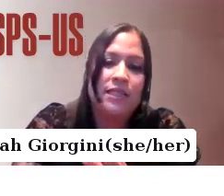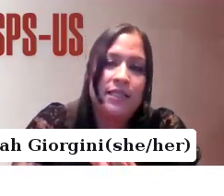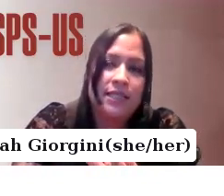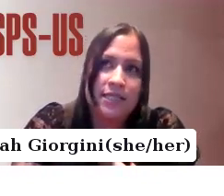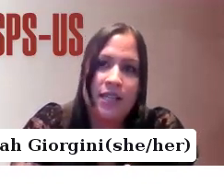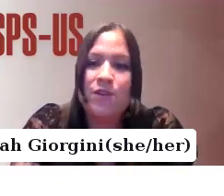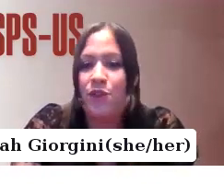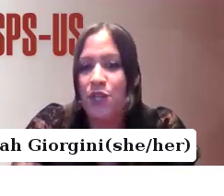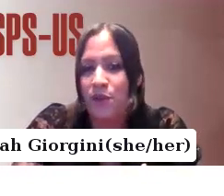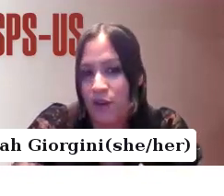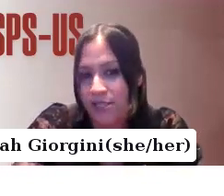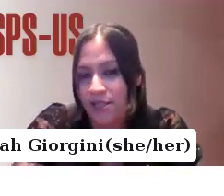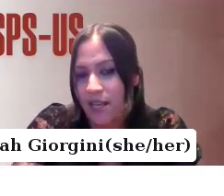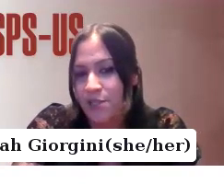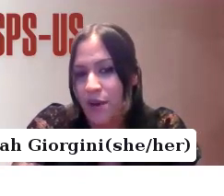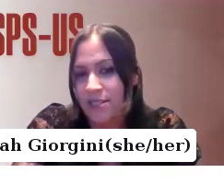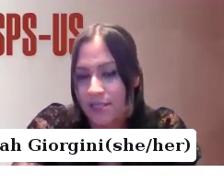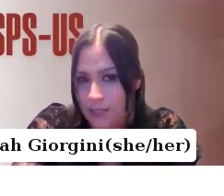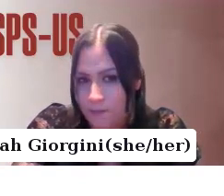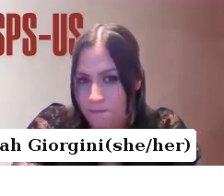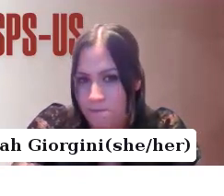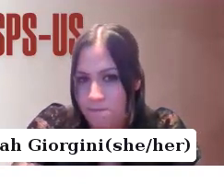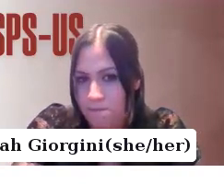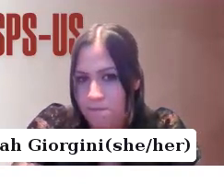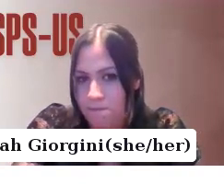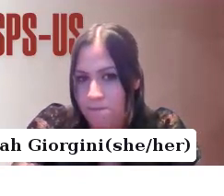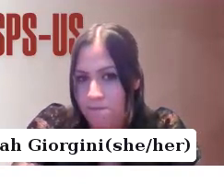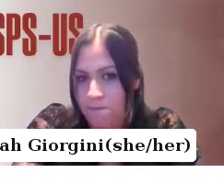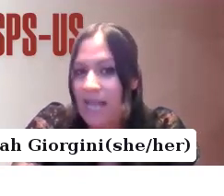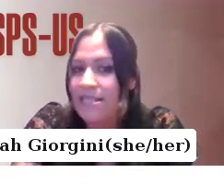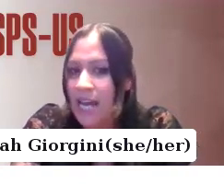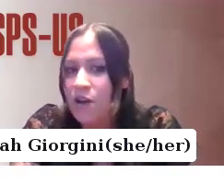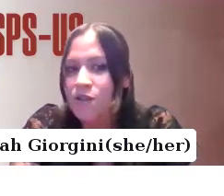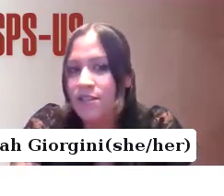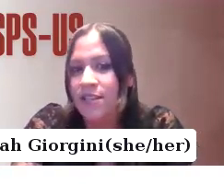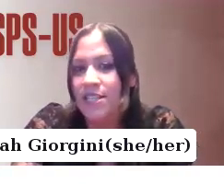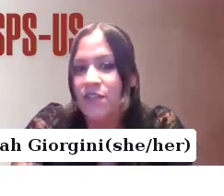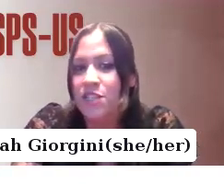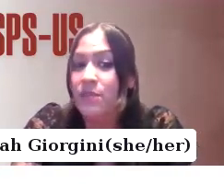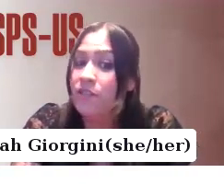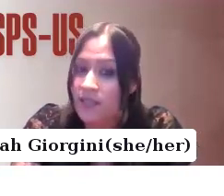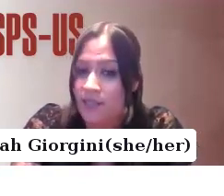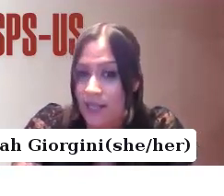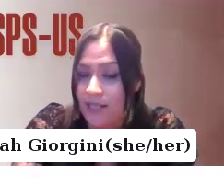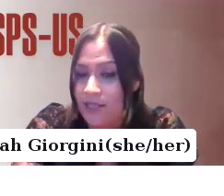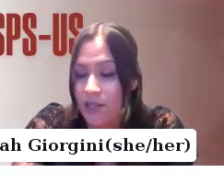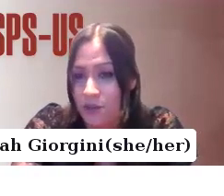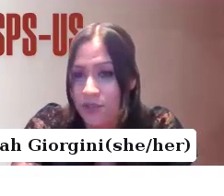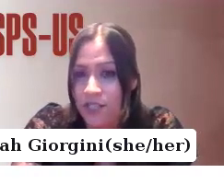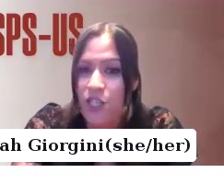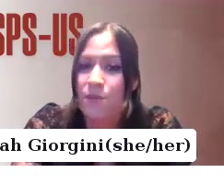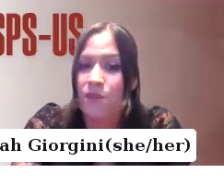movement, align with human rights aligned practices? And how could early intervention be criticized